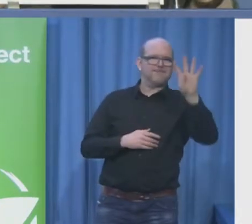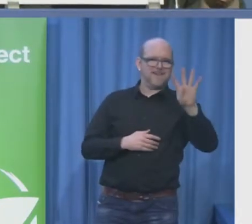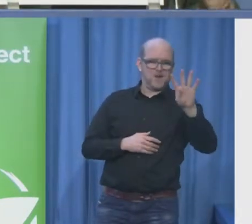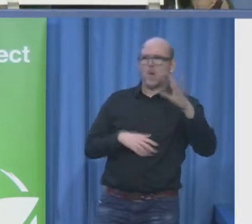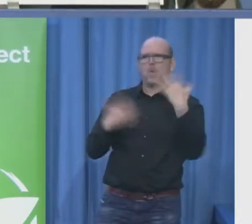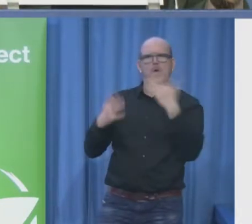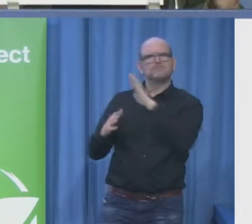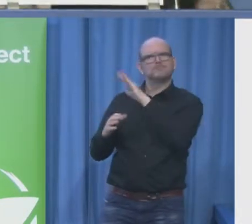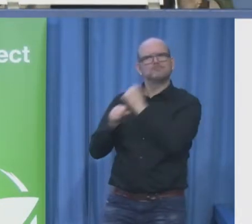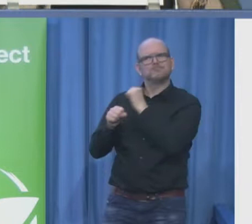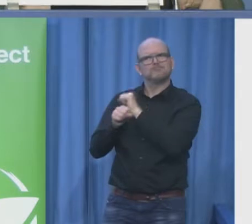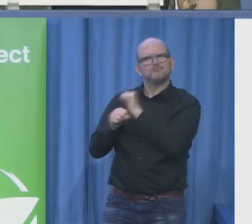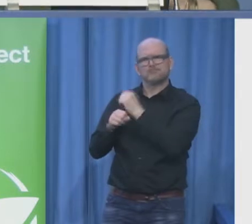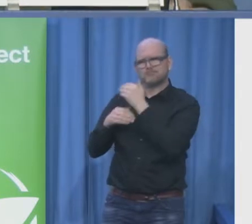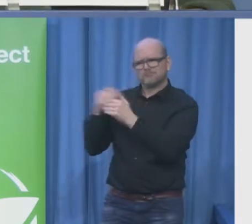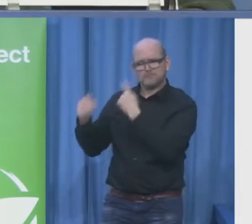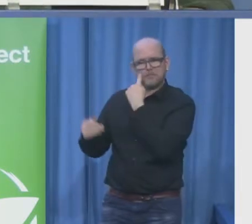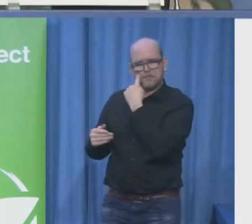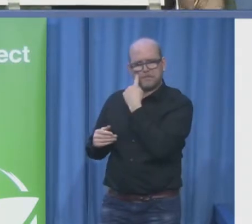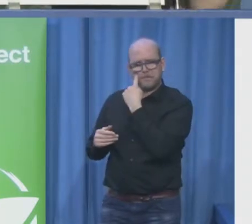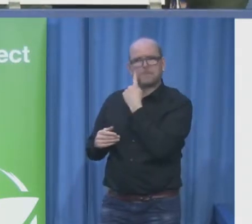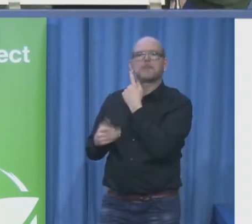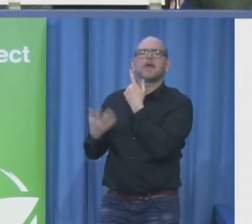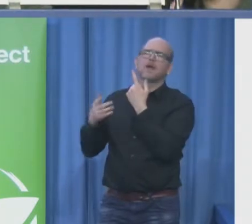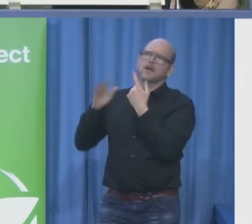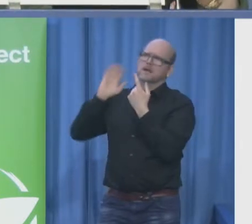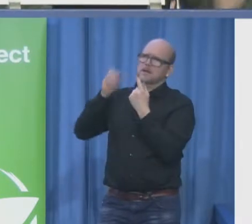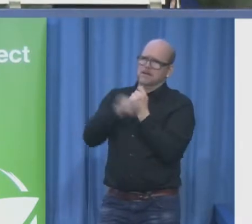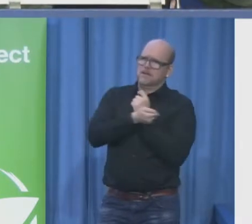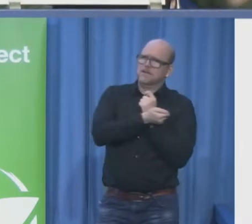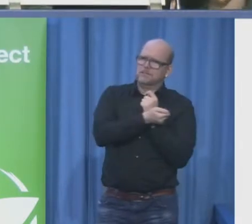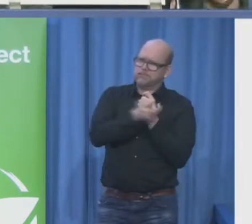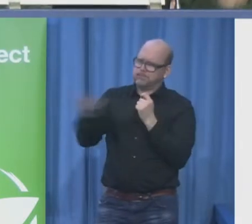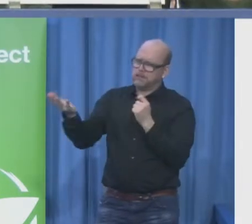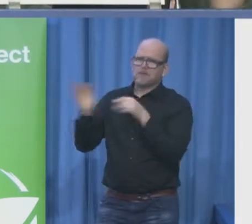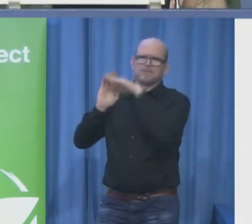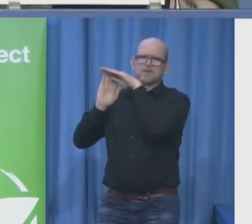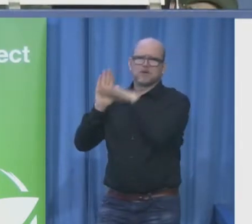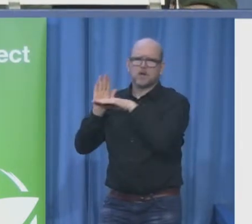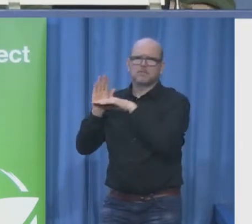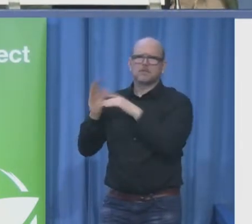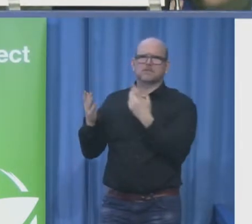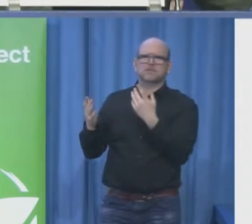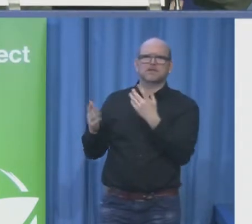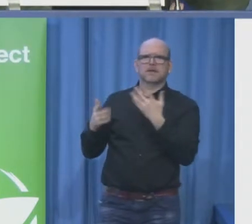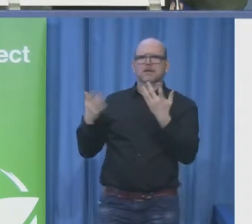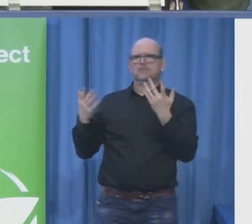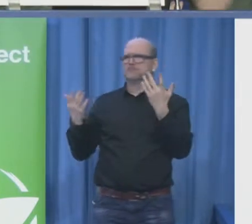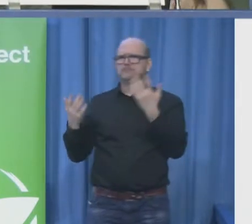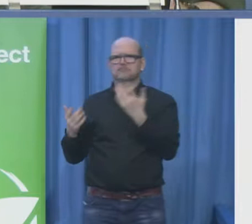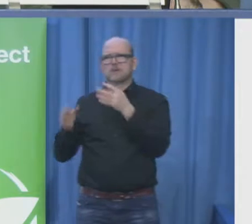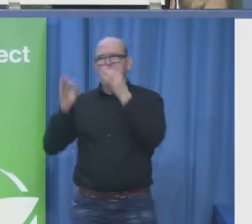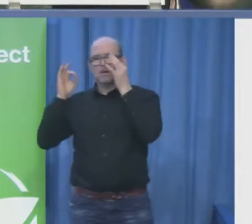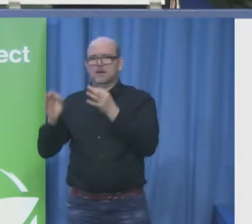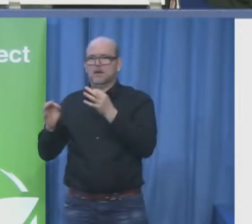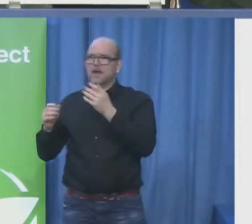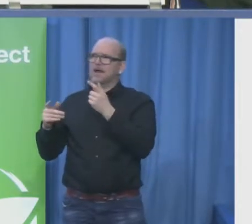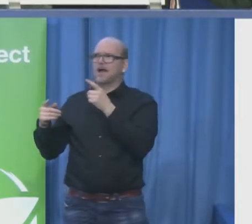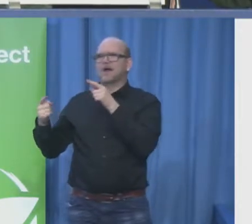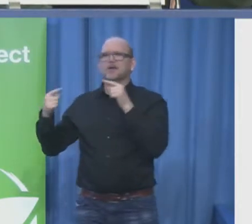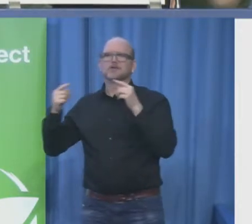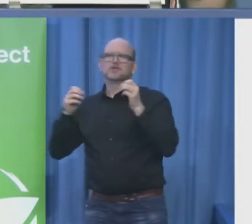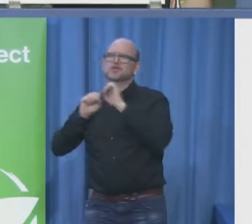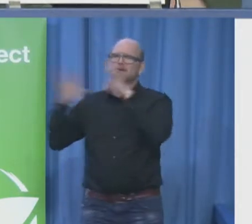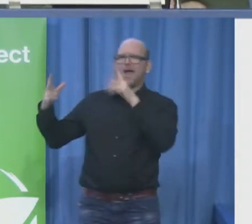appearing in all kinds of programming whether it's reality television drama whatever programs about people with disabilities often